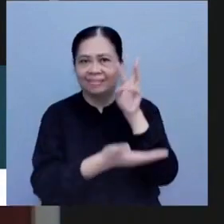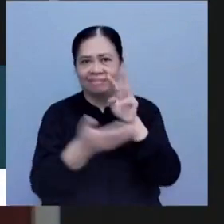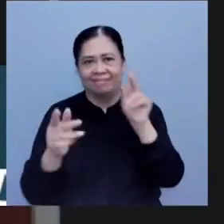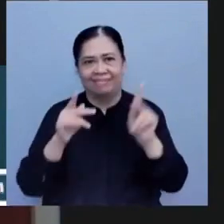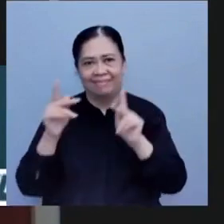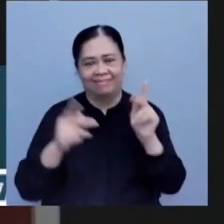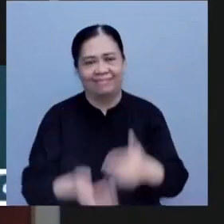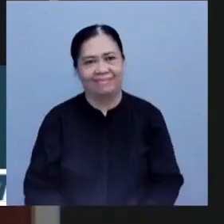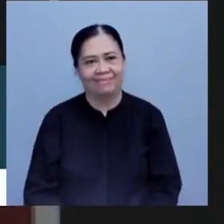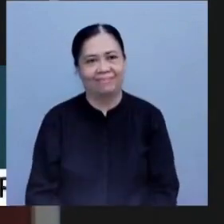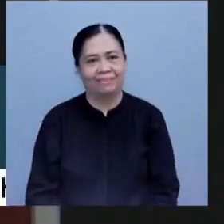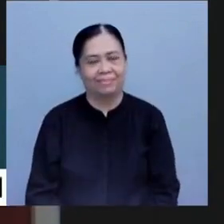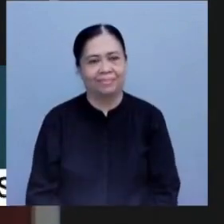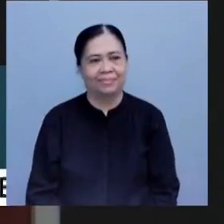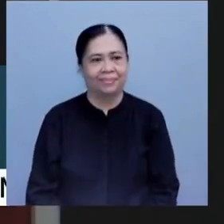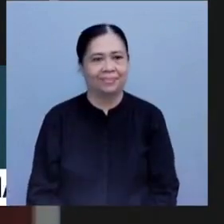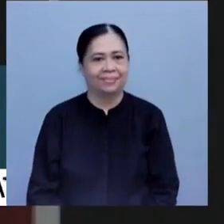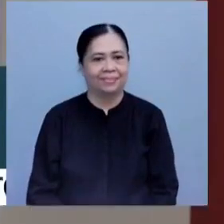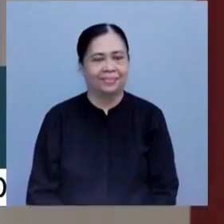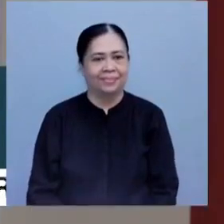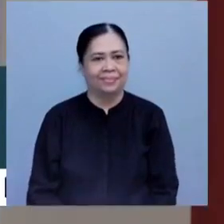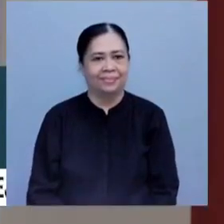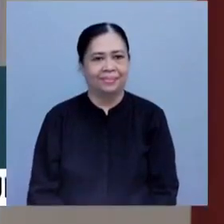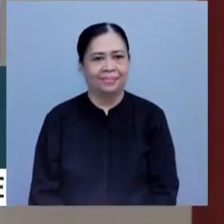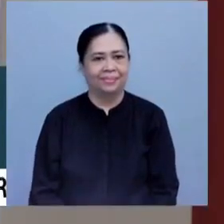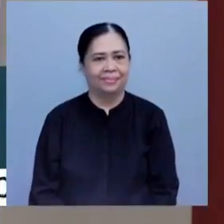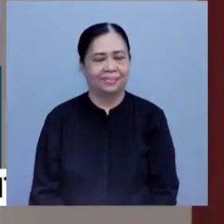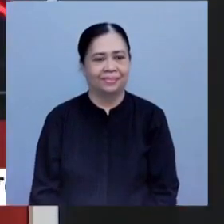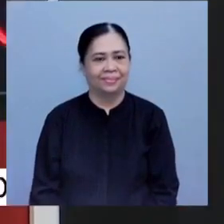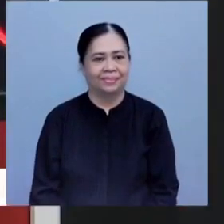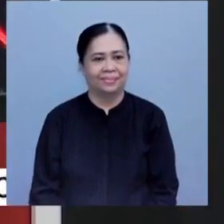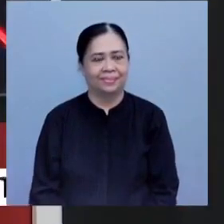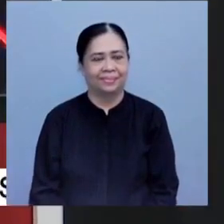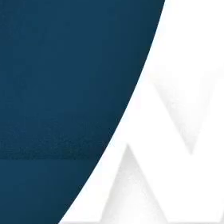Julie Tabo, VOA News, Washington.